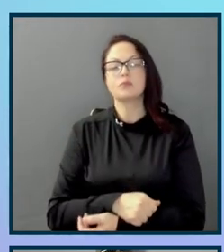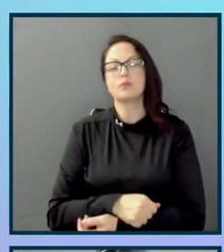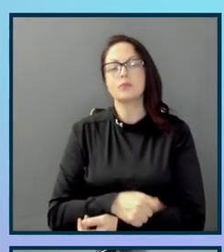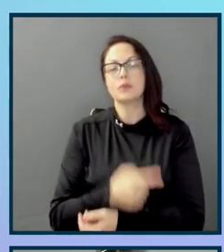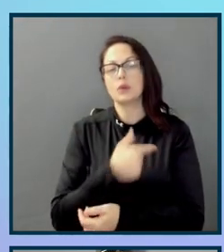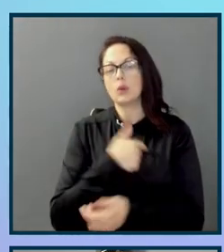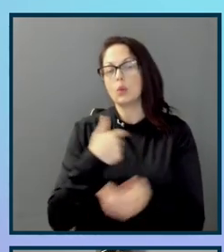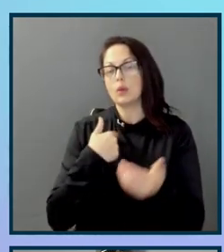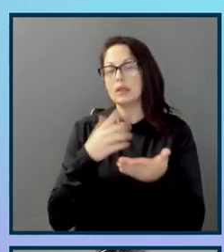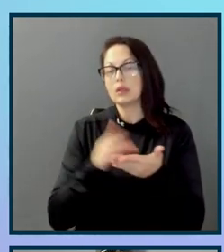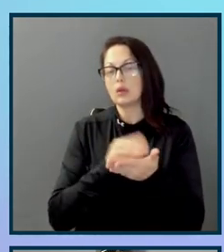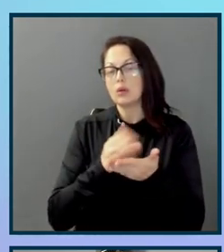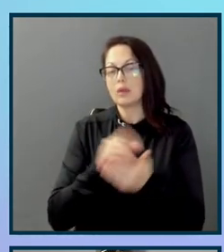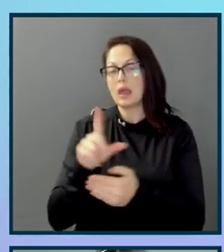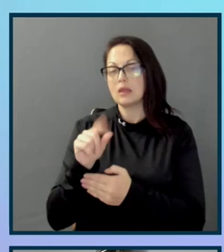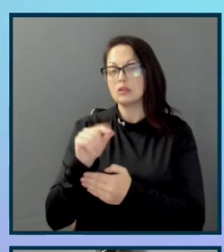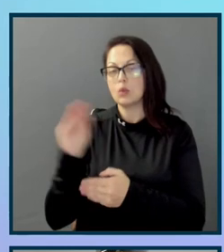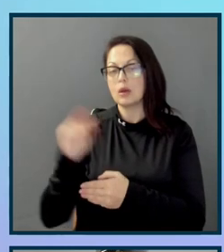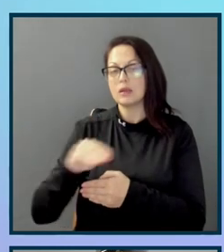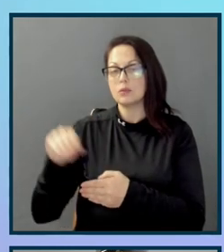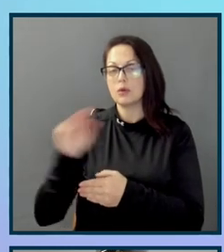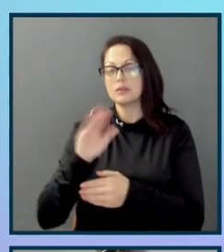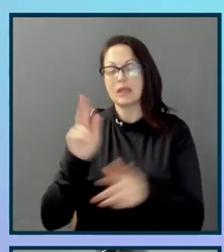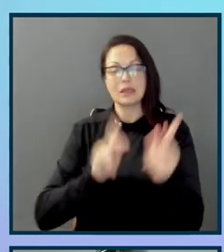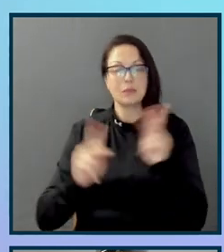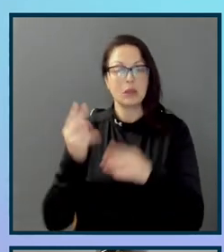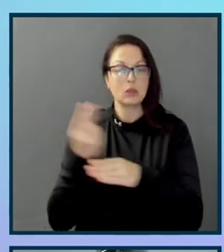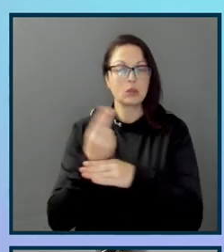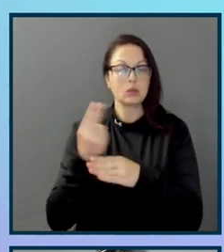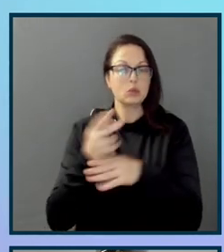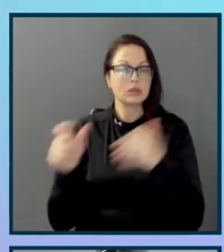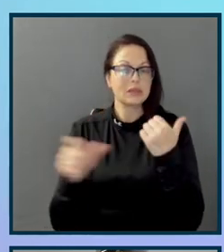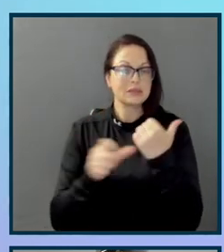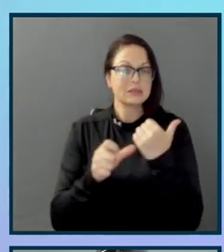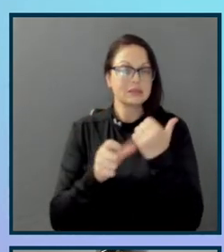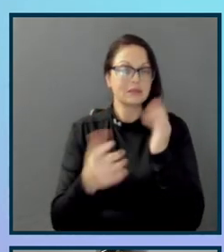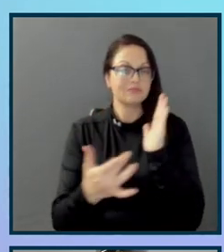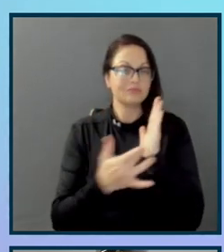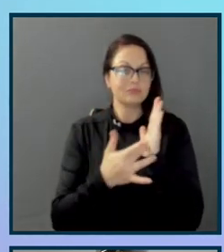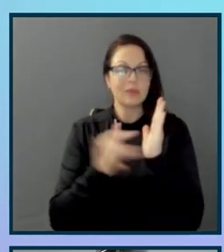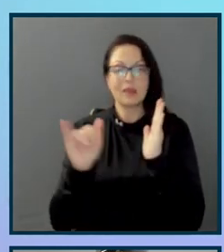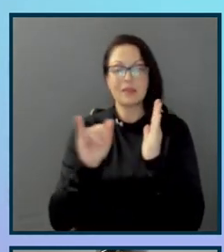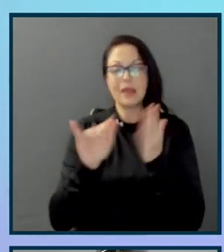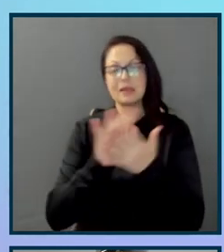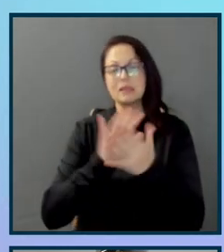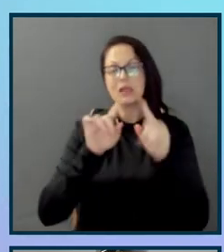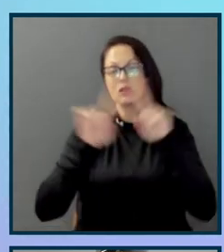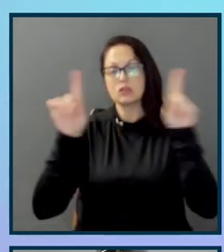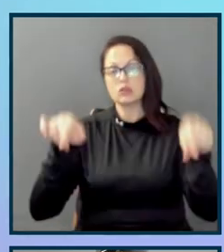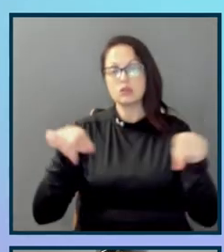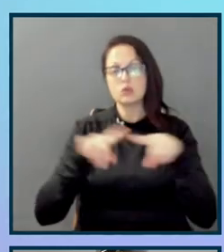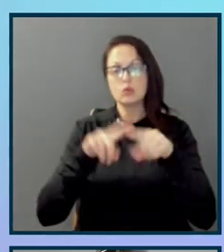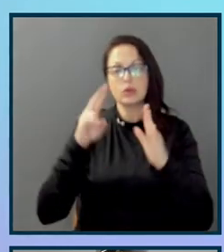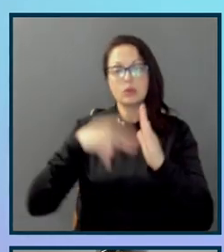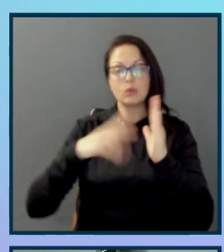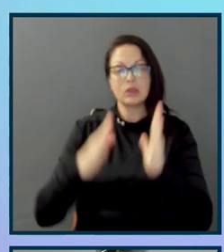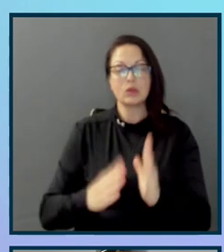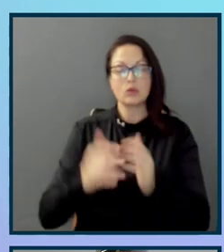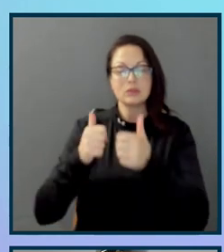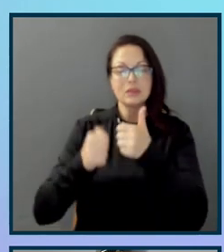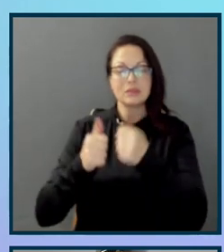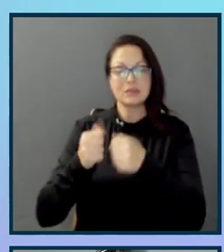% of our participants use assistive technology and disclosed that they used tools like screen readers, text-to-speech software,